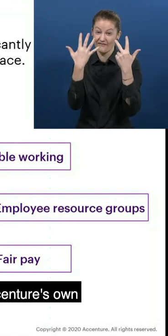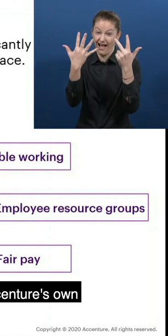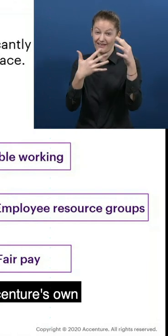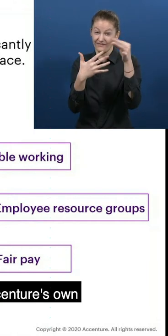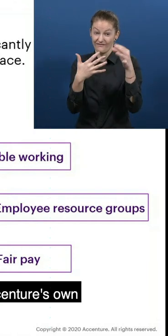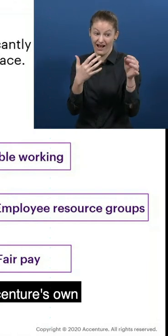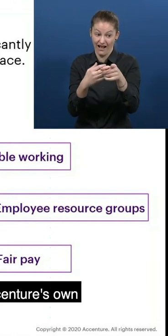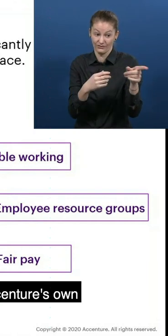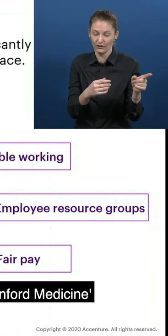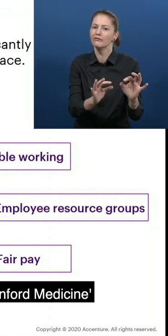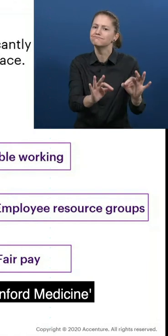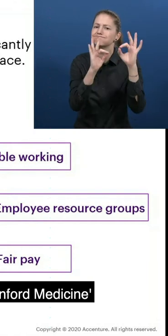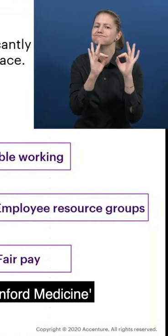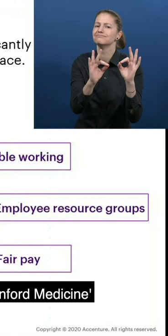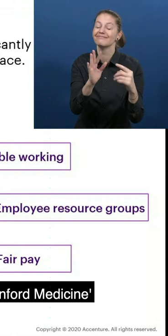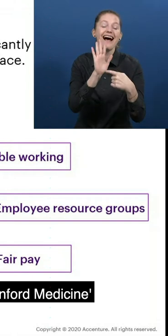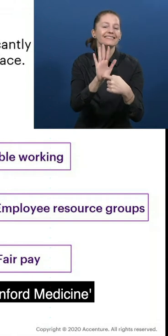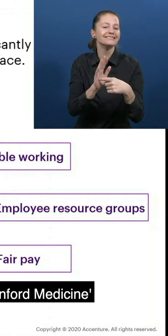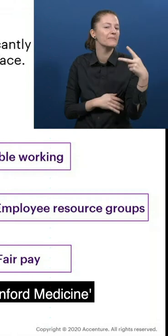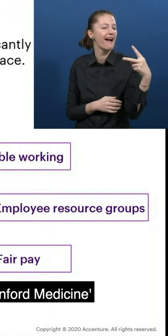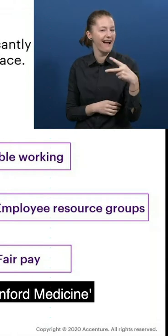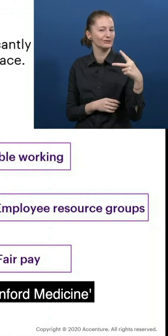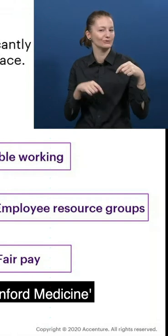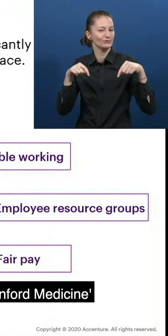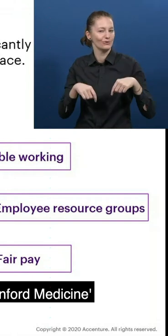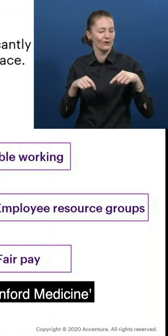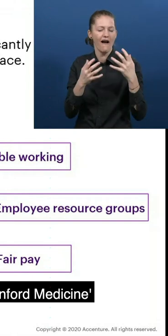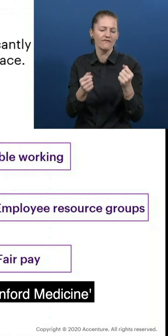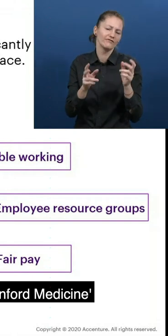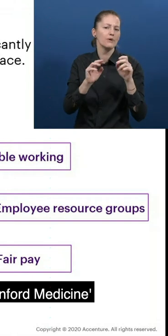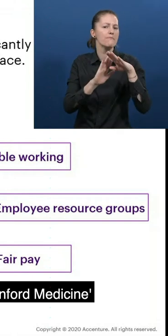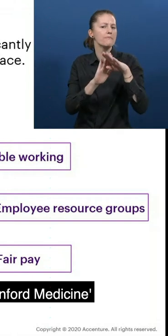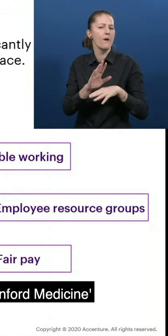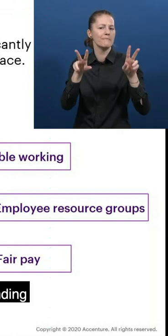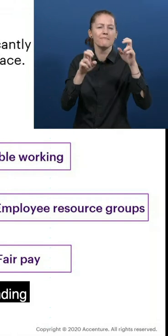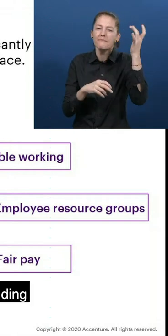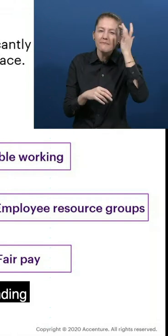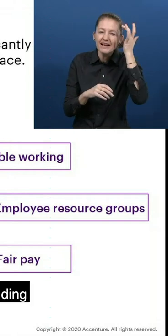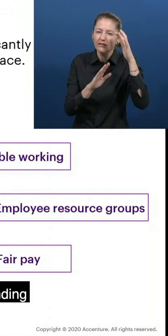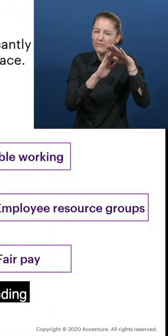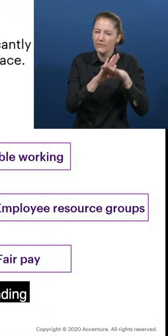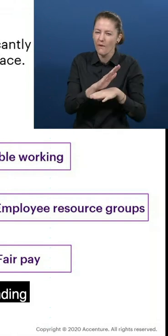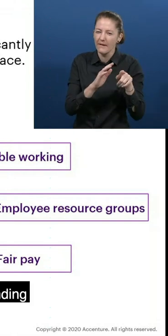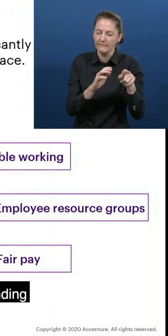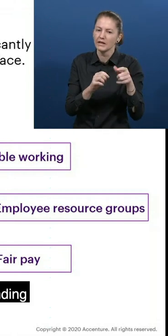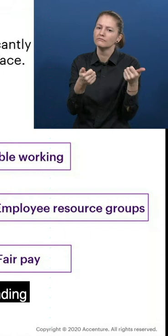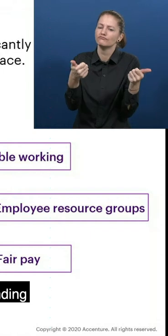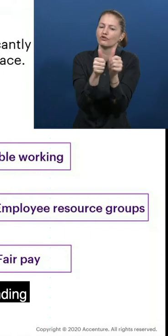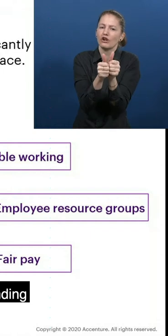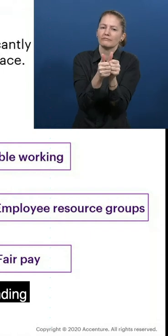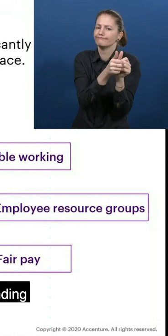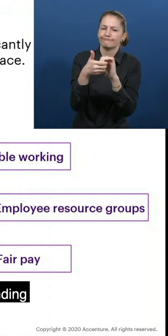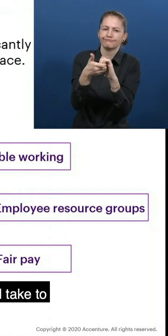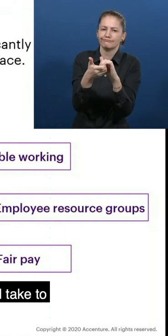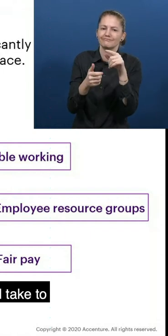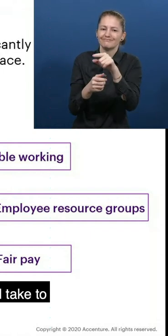factors such as Accenture's own Thriving Minds program created in partnership with Stanford Medicine and Thrive Global to focus on better